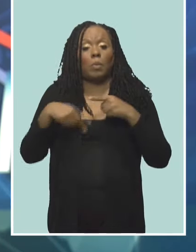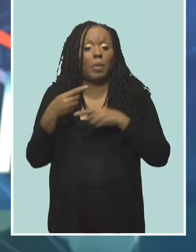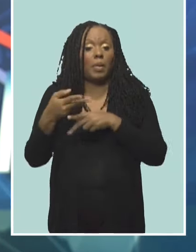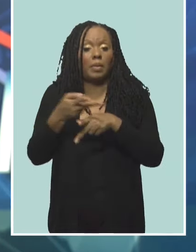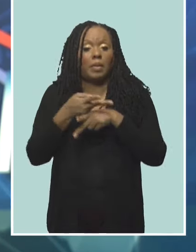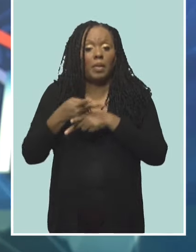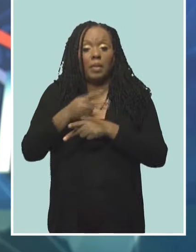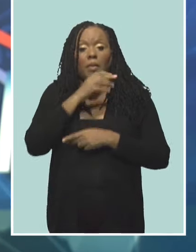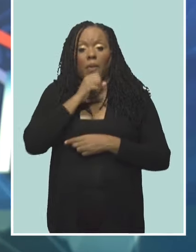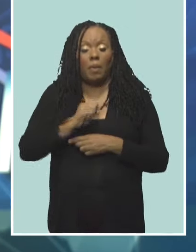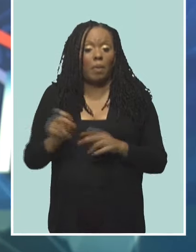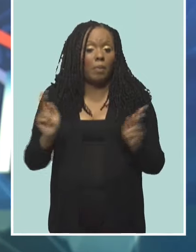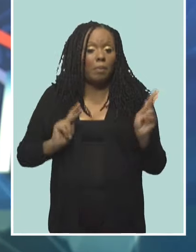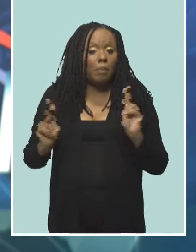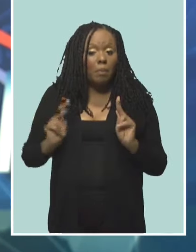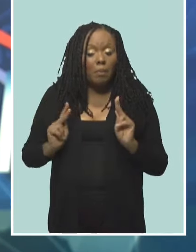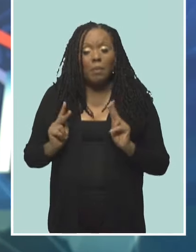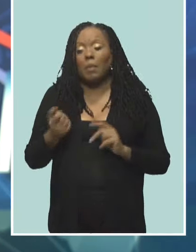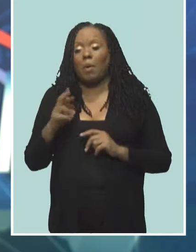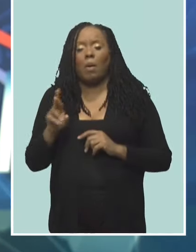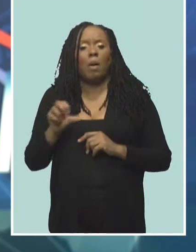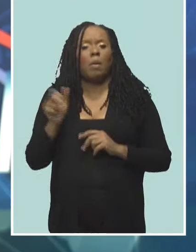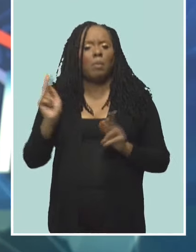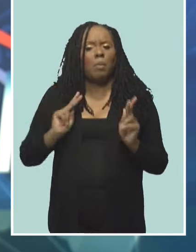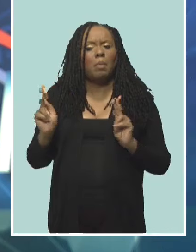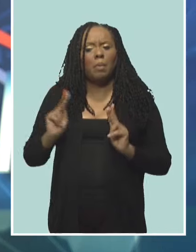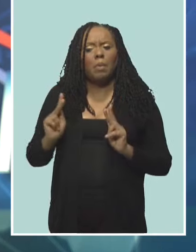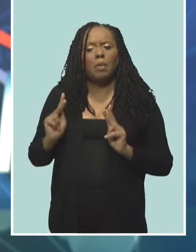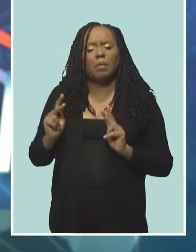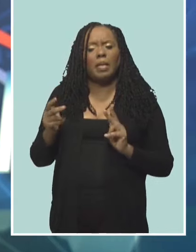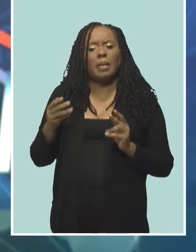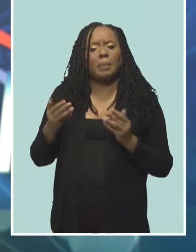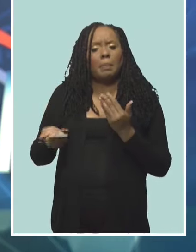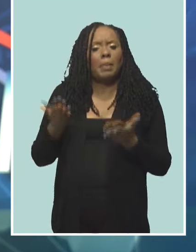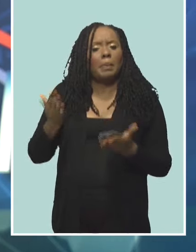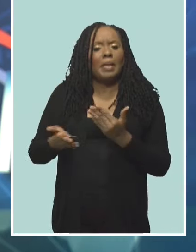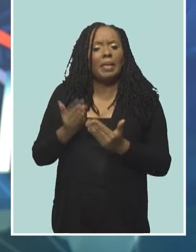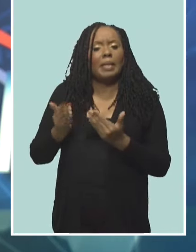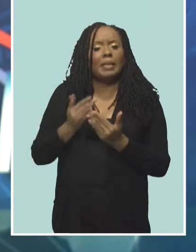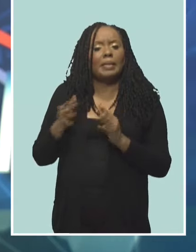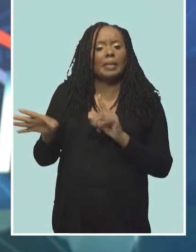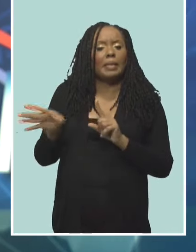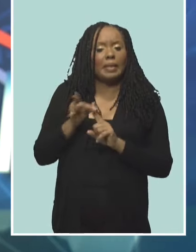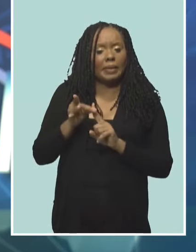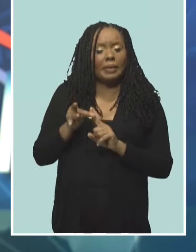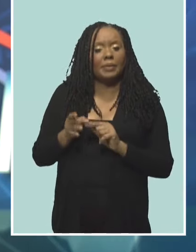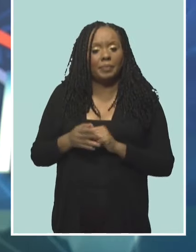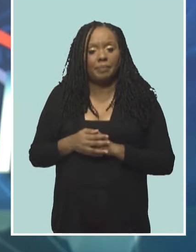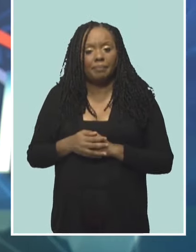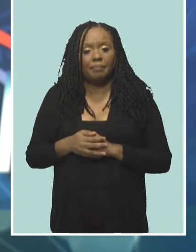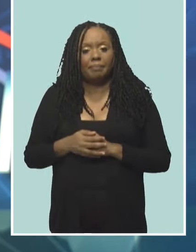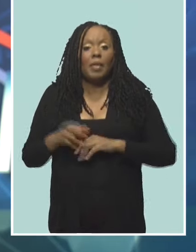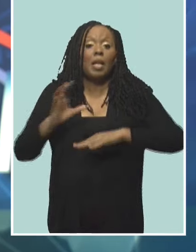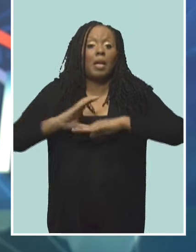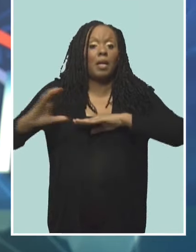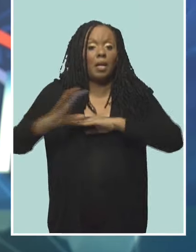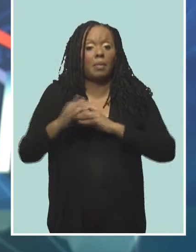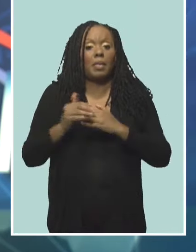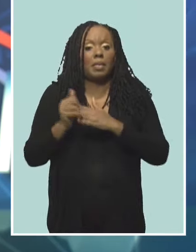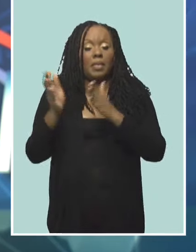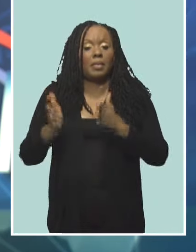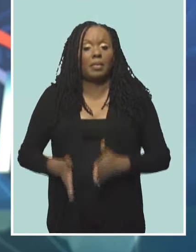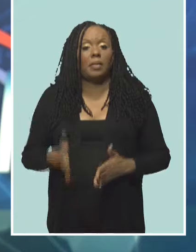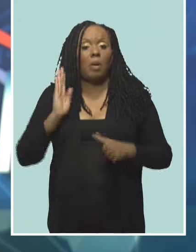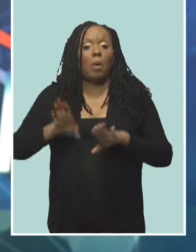vulnerable individuals. CERICOM leaders open their three-day summit in Grenada tomorrow, less than a month after Hurricane